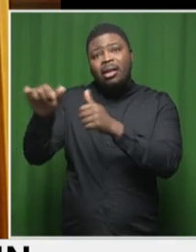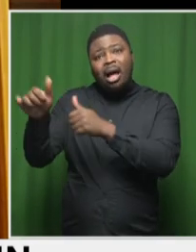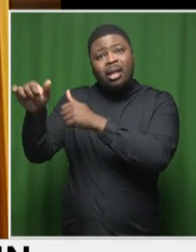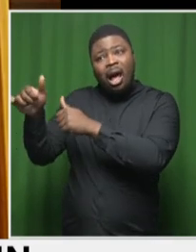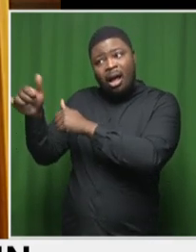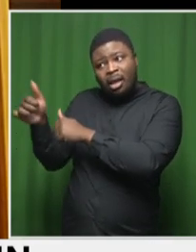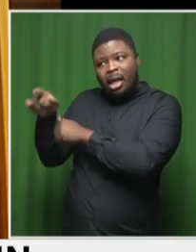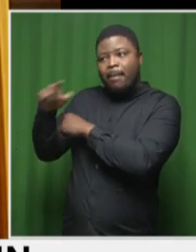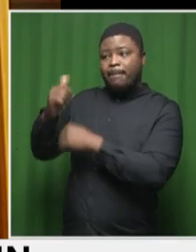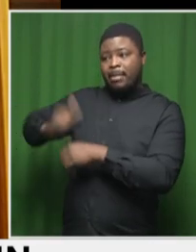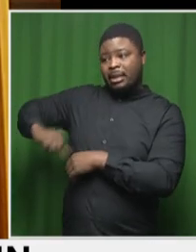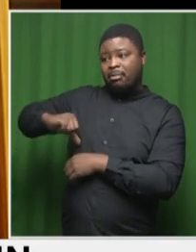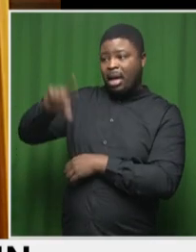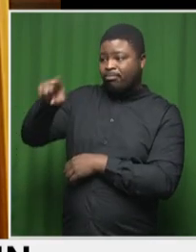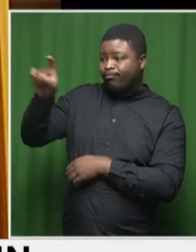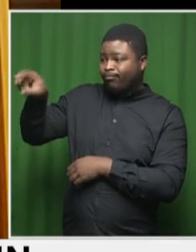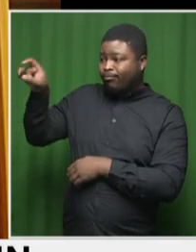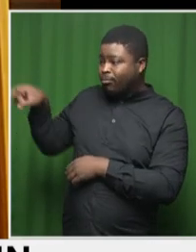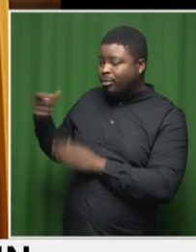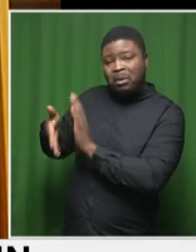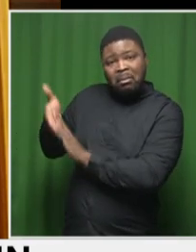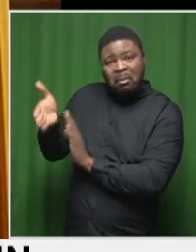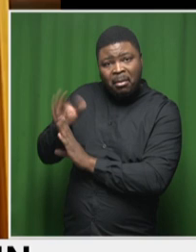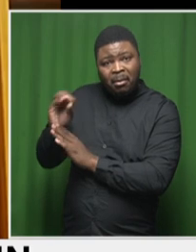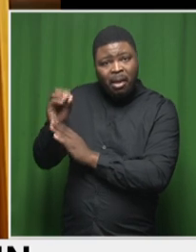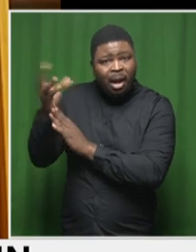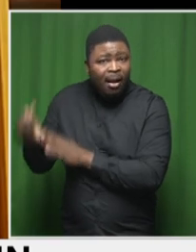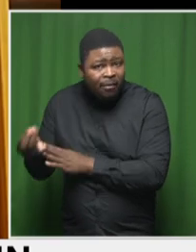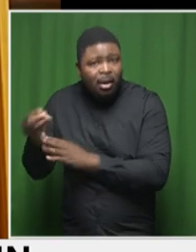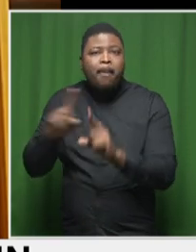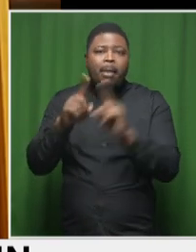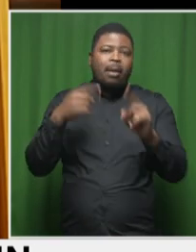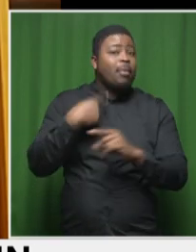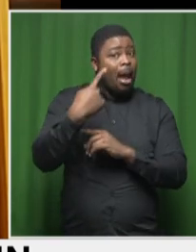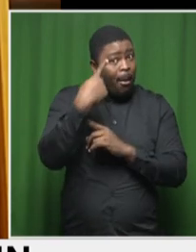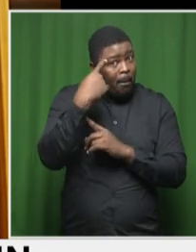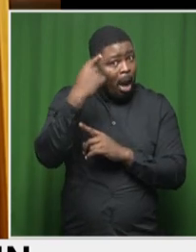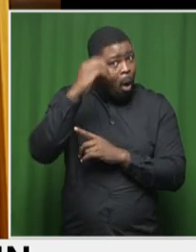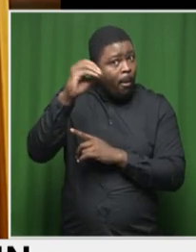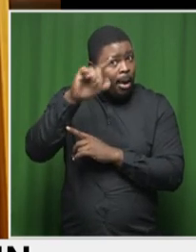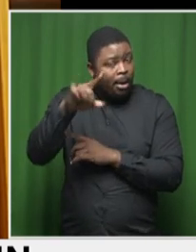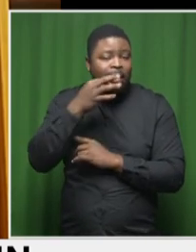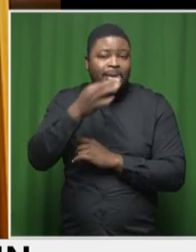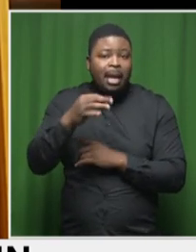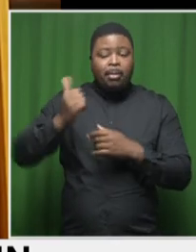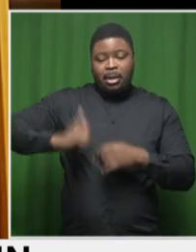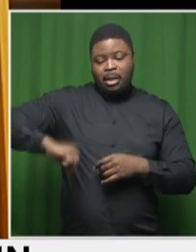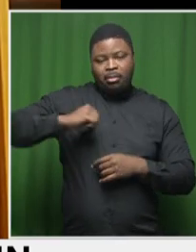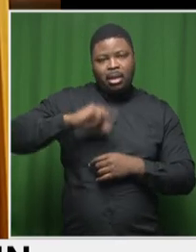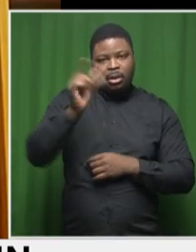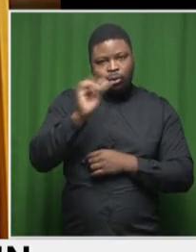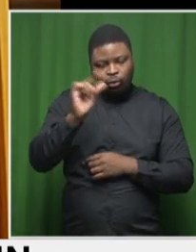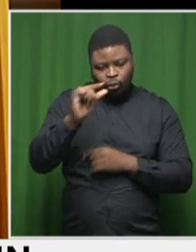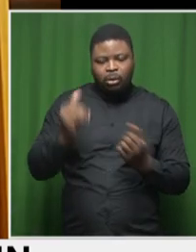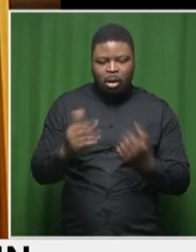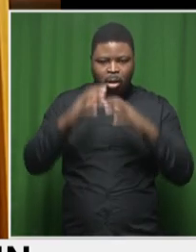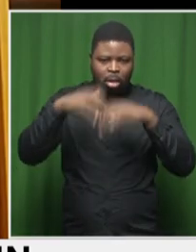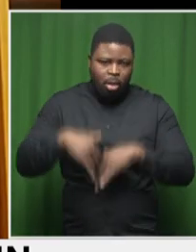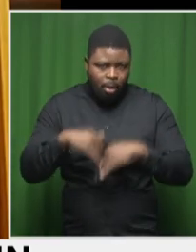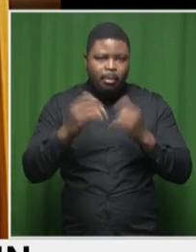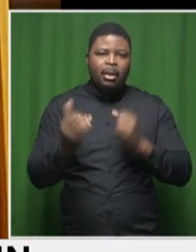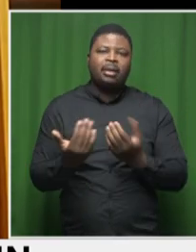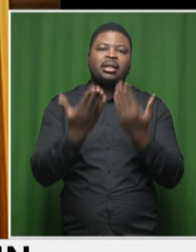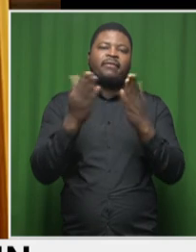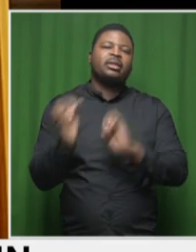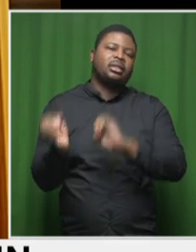state? So for me, the municipality is already on the brink of collapse in terms of service delivery, in terms of governance